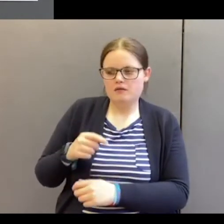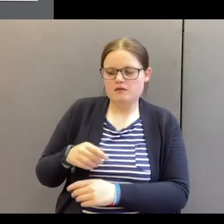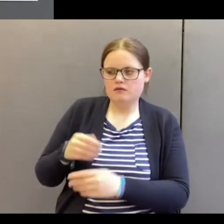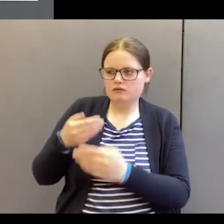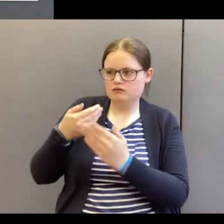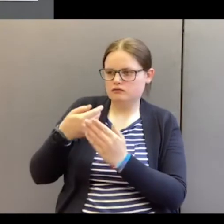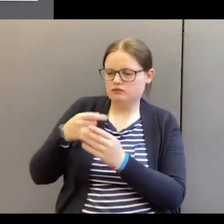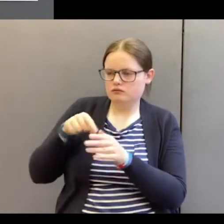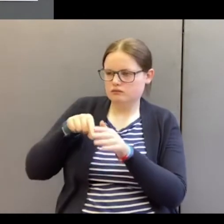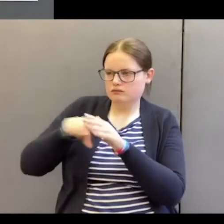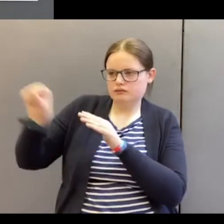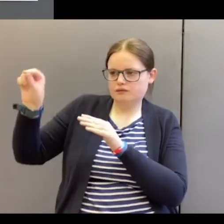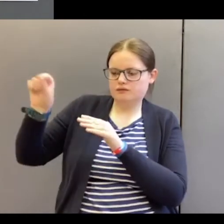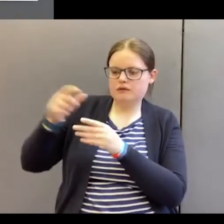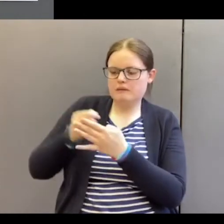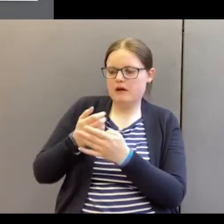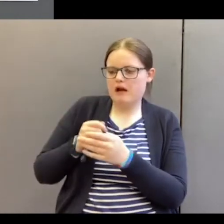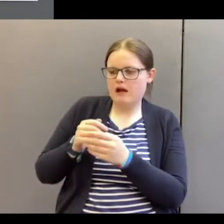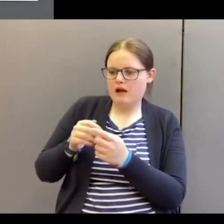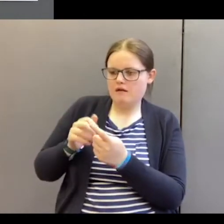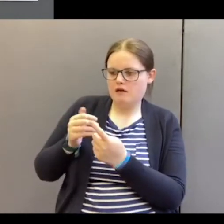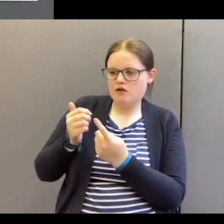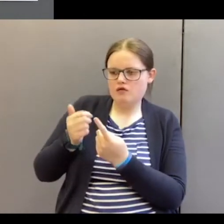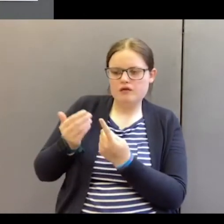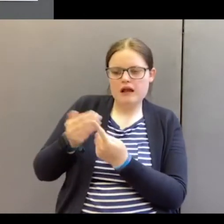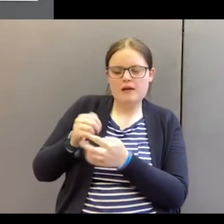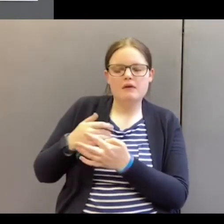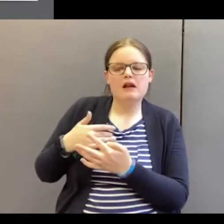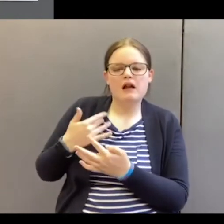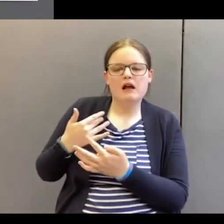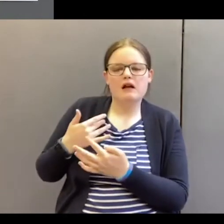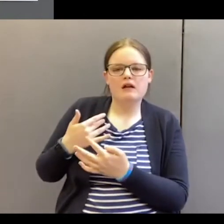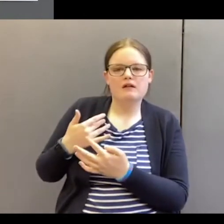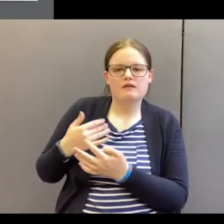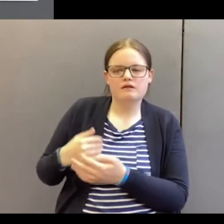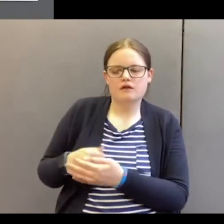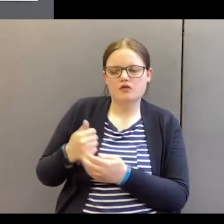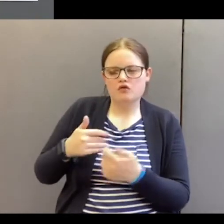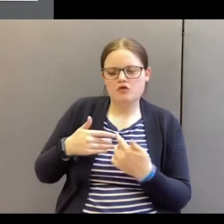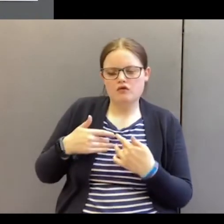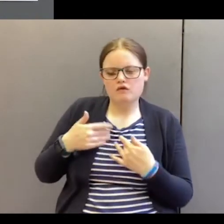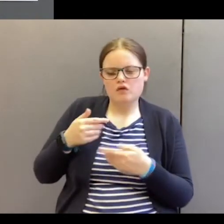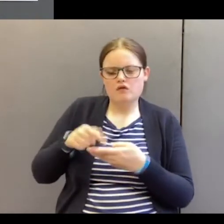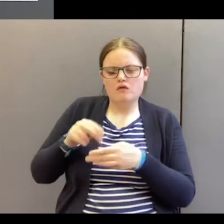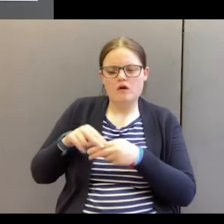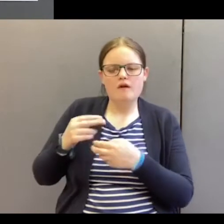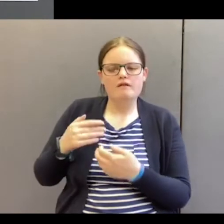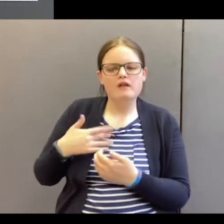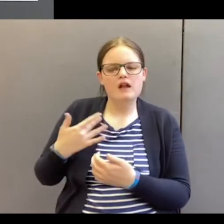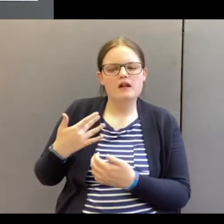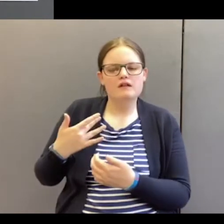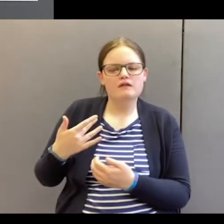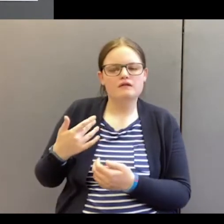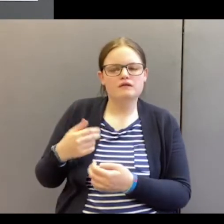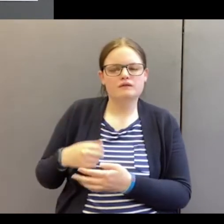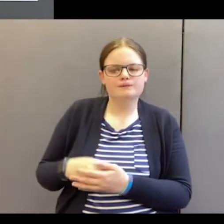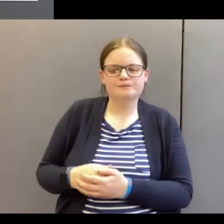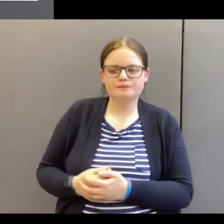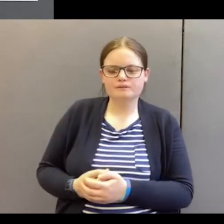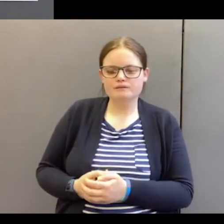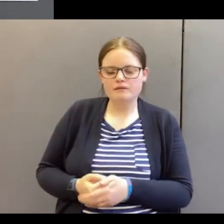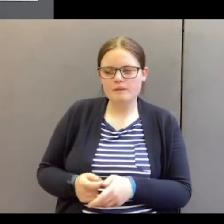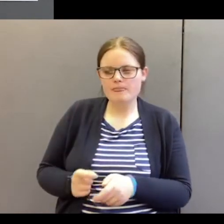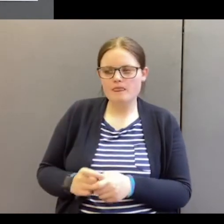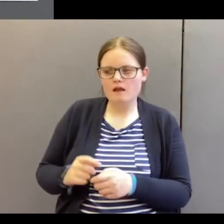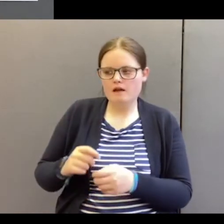Able to have a perception, a perspective, a view of life like the frog